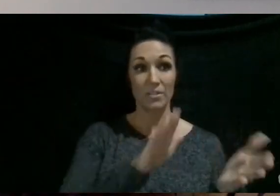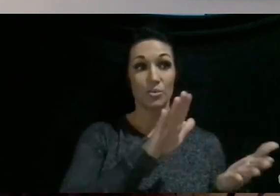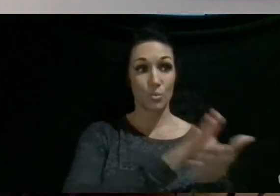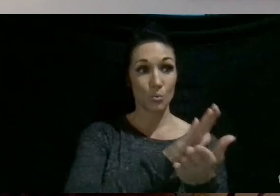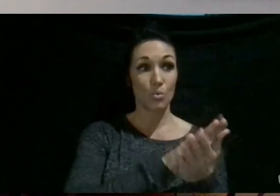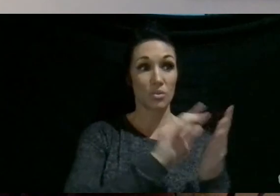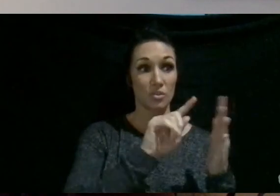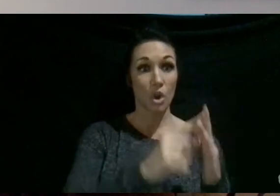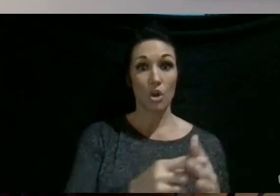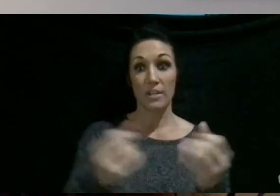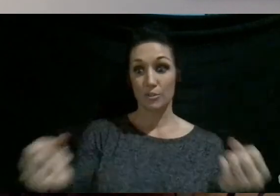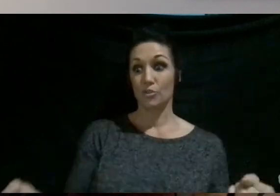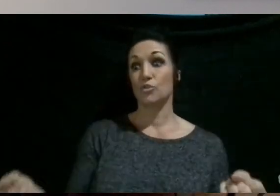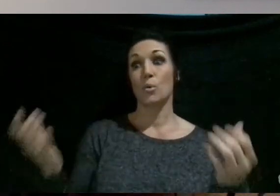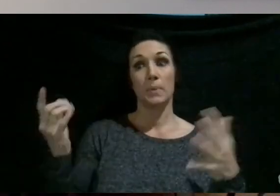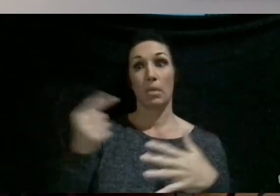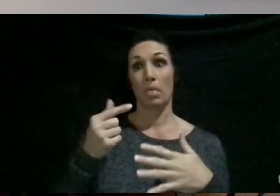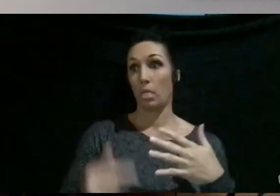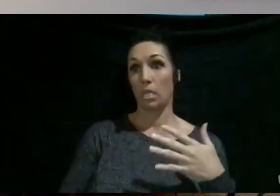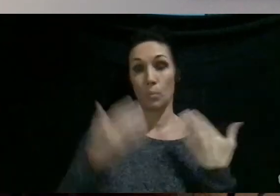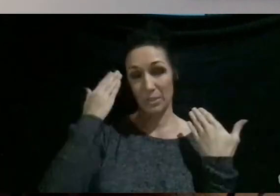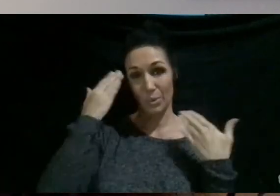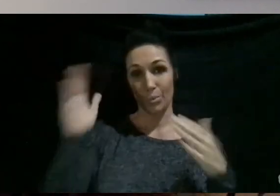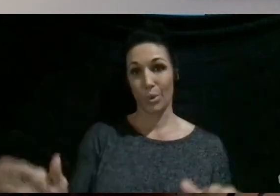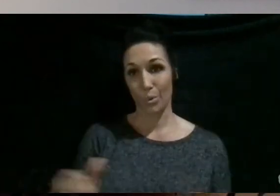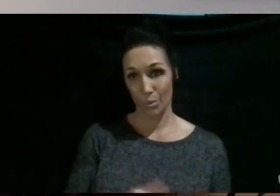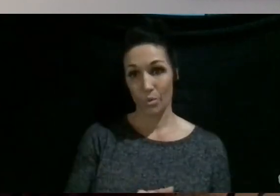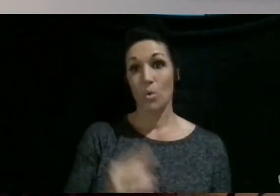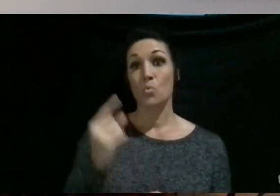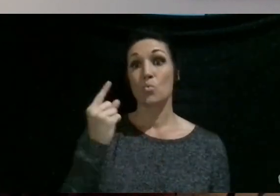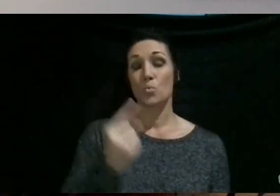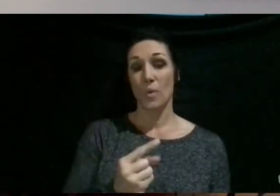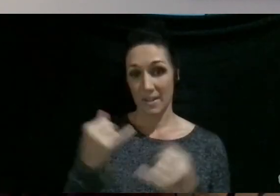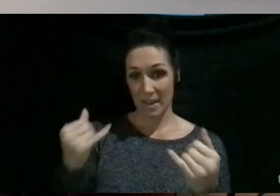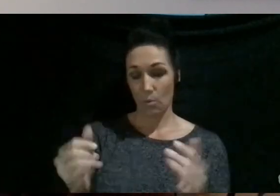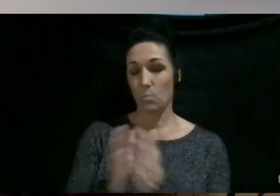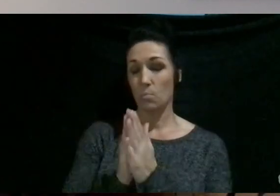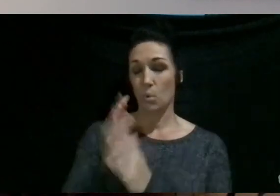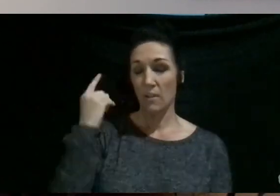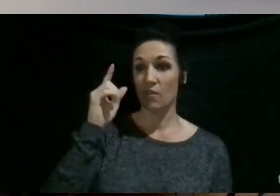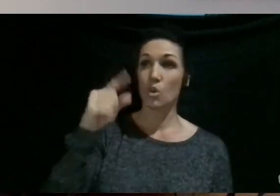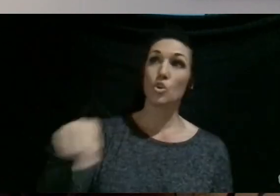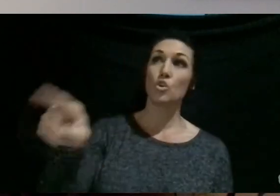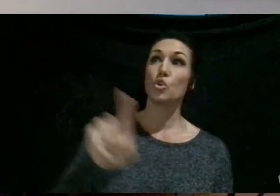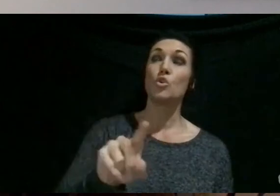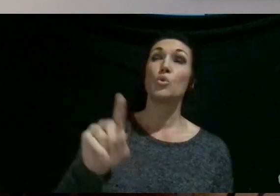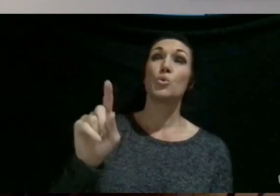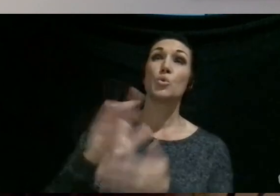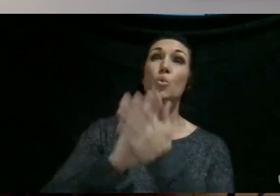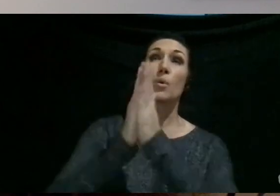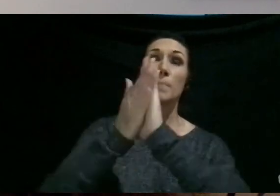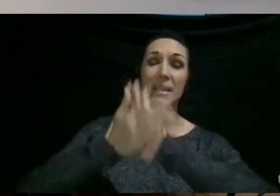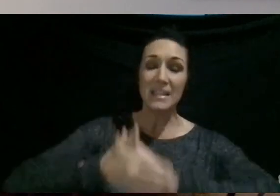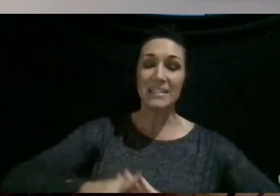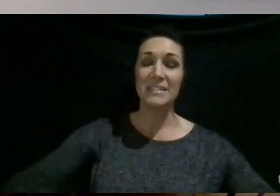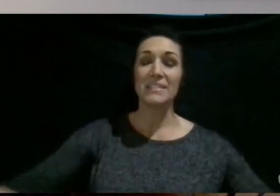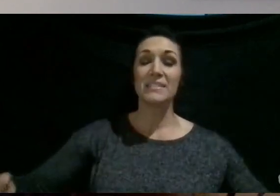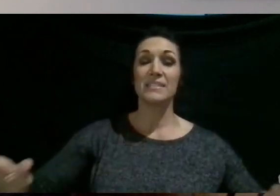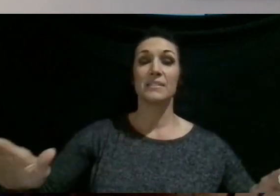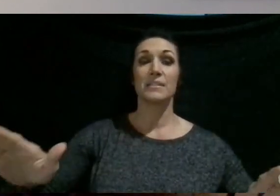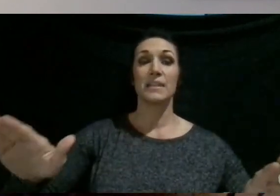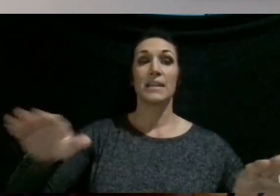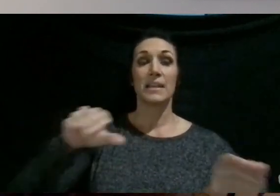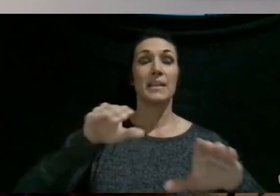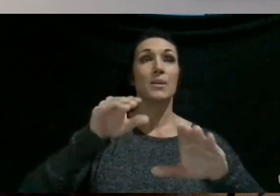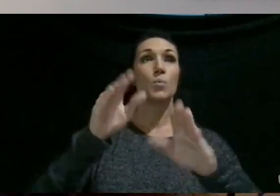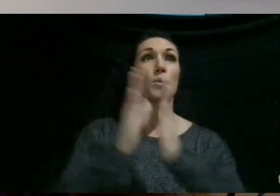and there are so many things that we just don't know. So right now, we pray for your peace in the chaos. We pray that you